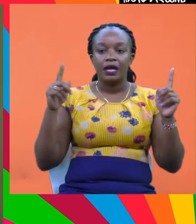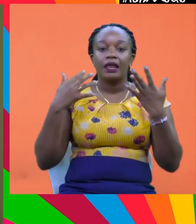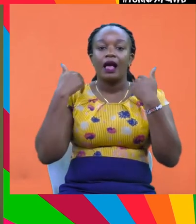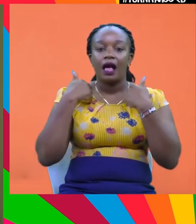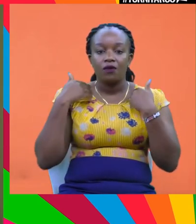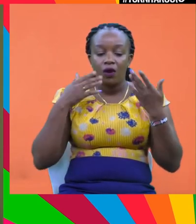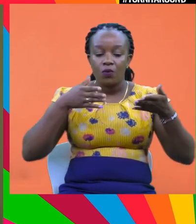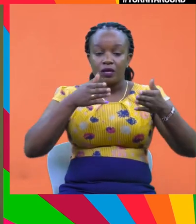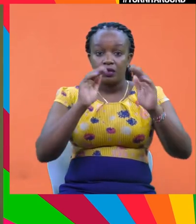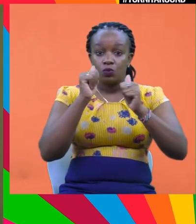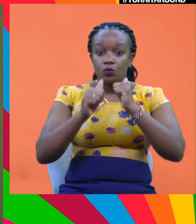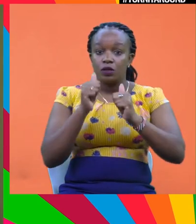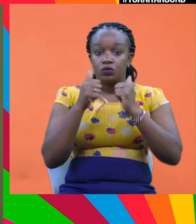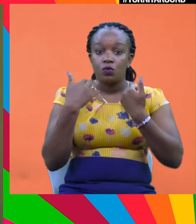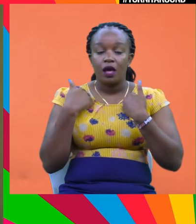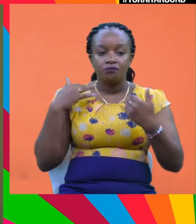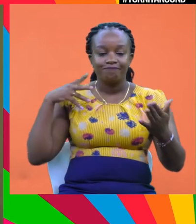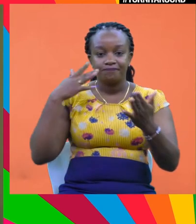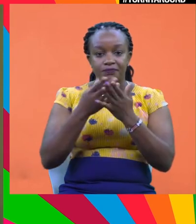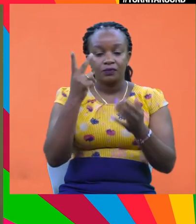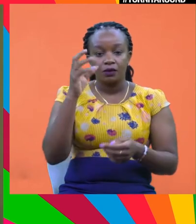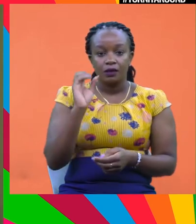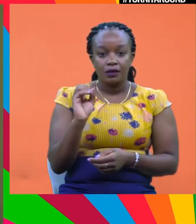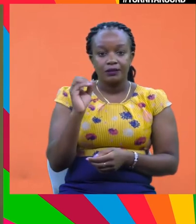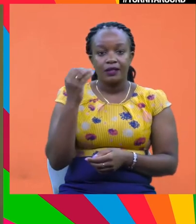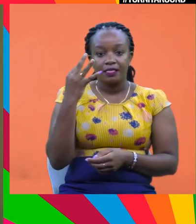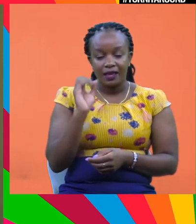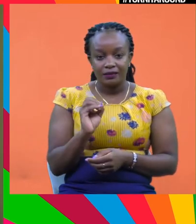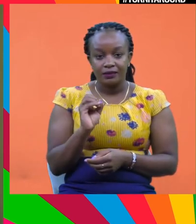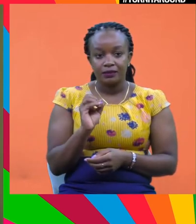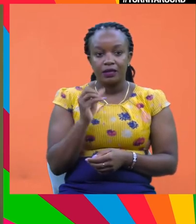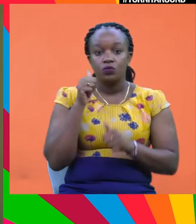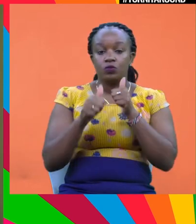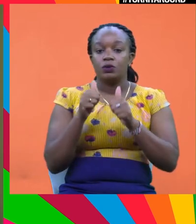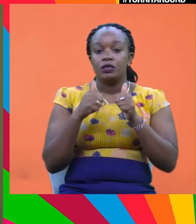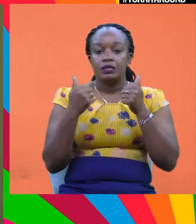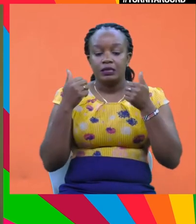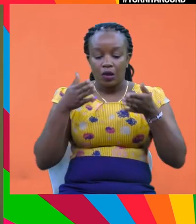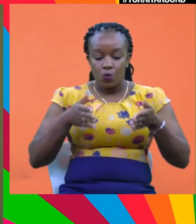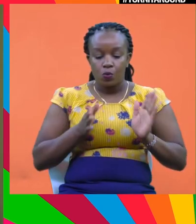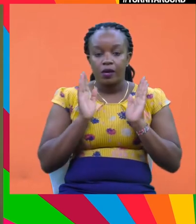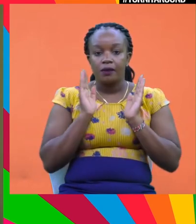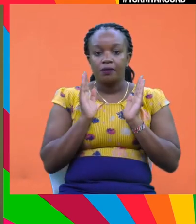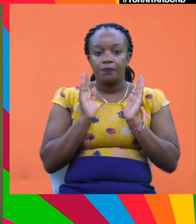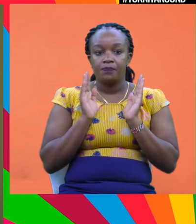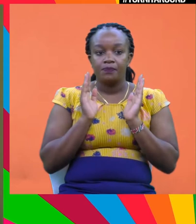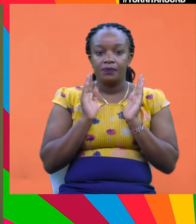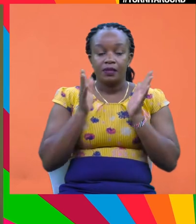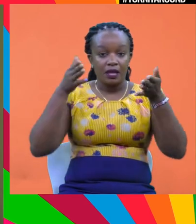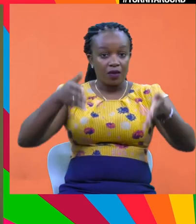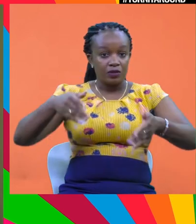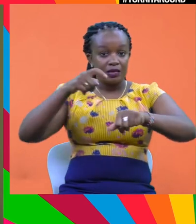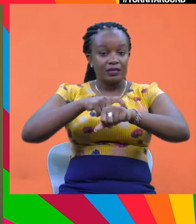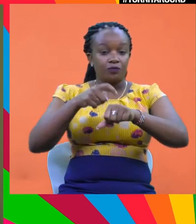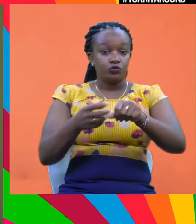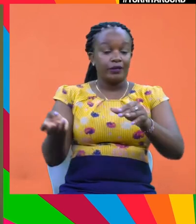emissions to be cut by one-third until 2030. And that is less, of course, than a decade away. So now